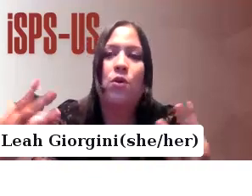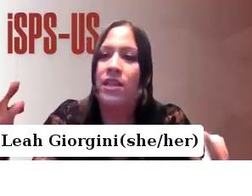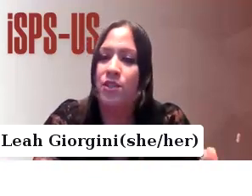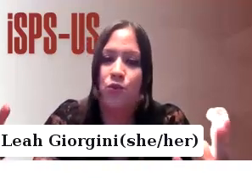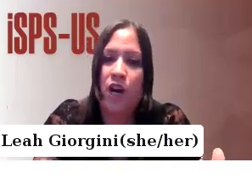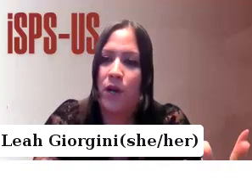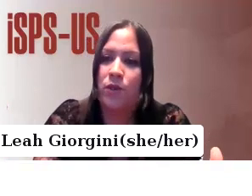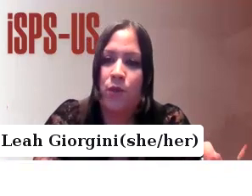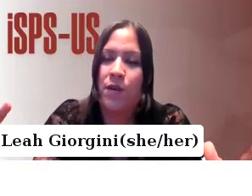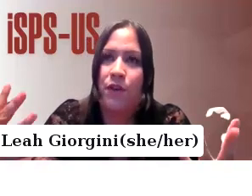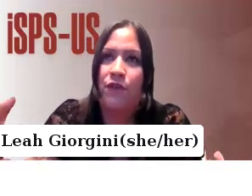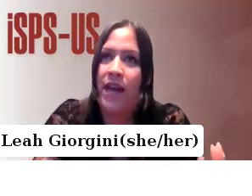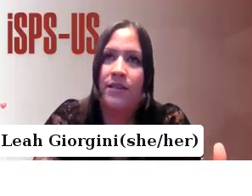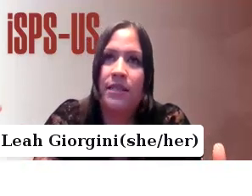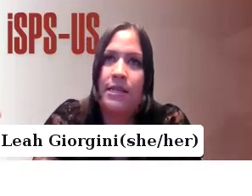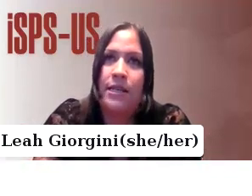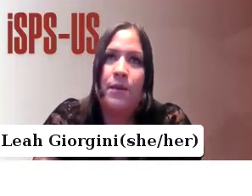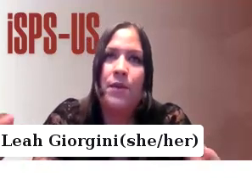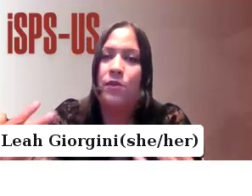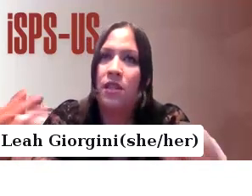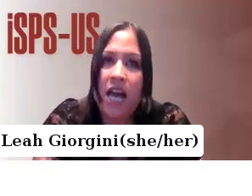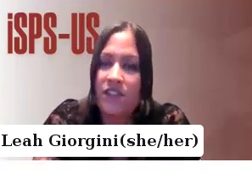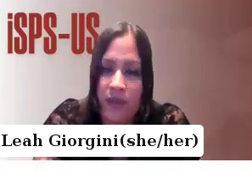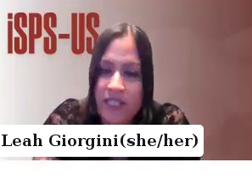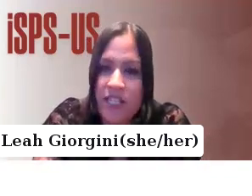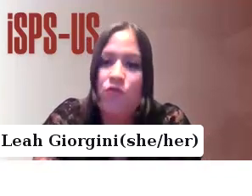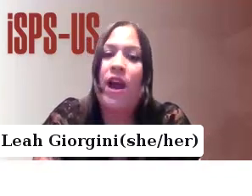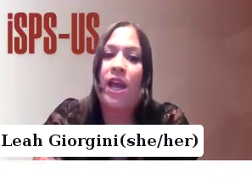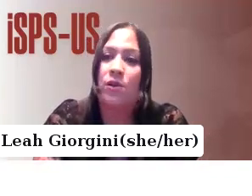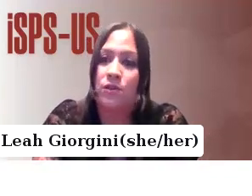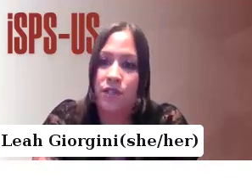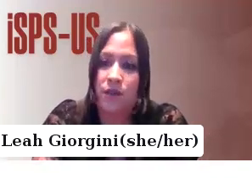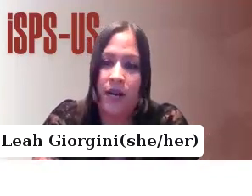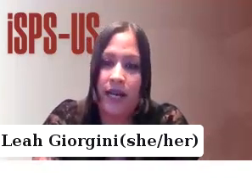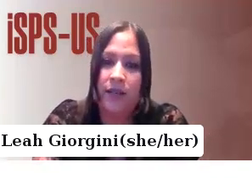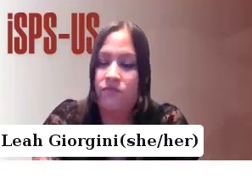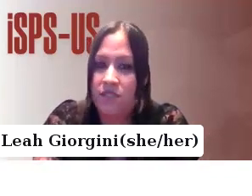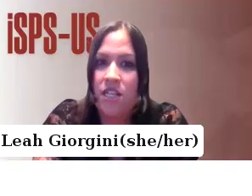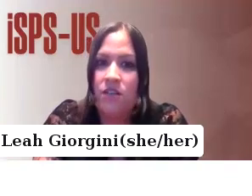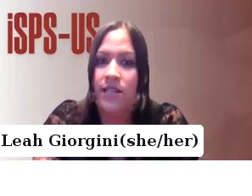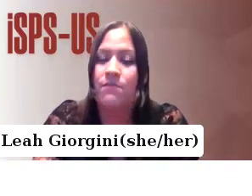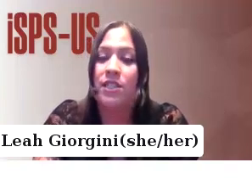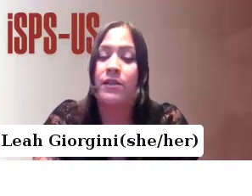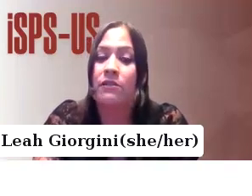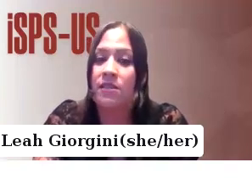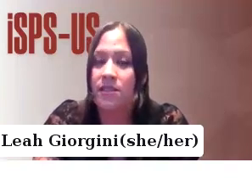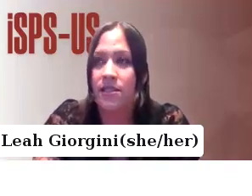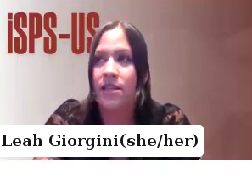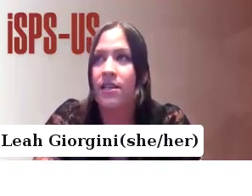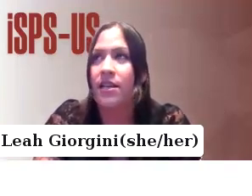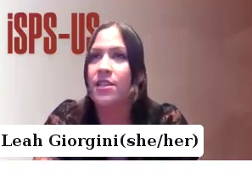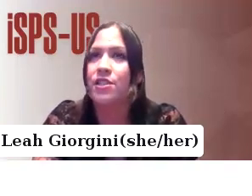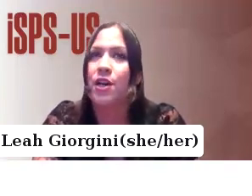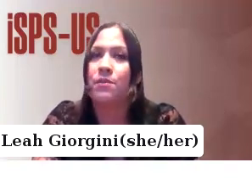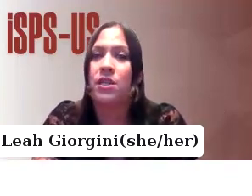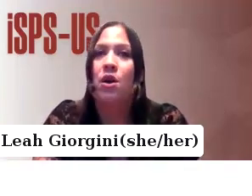course, we're all in this work because we want to prevent people's lives from being derailed by serious mental illnesses,